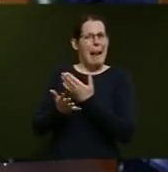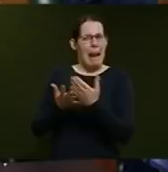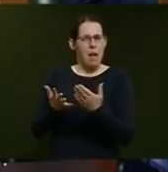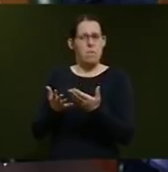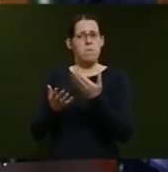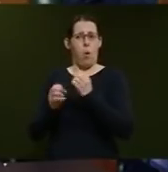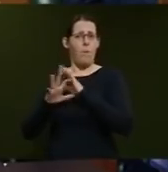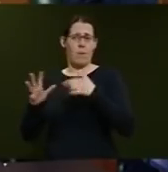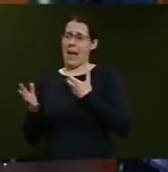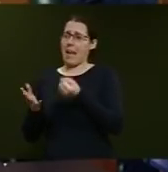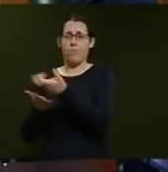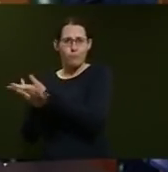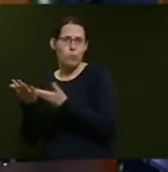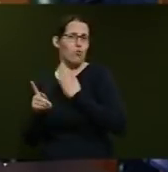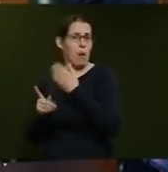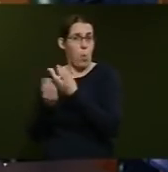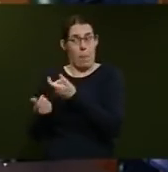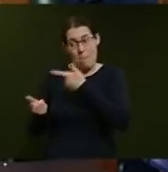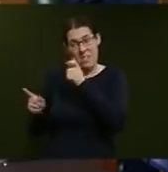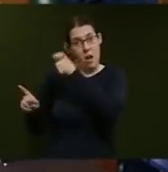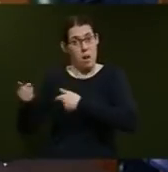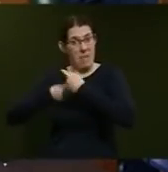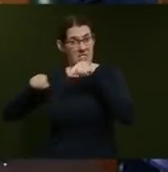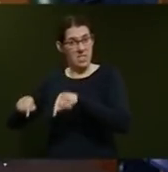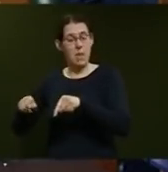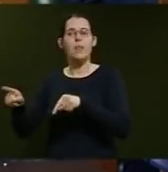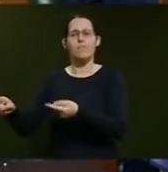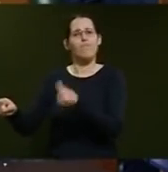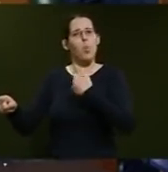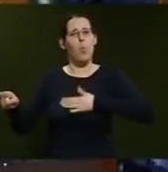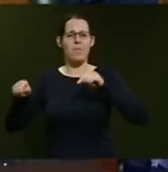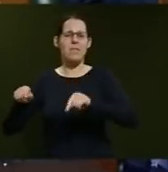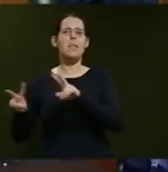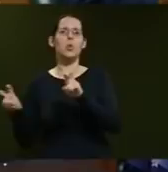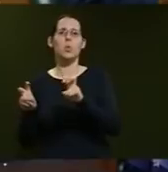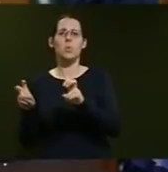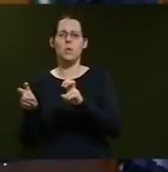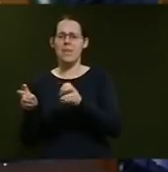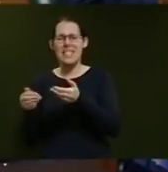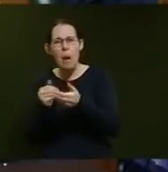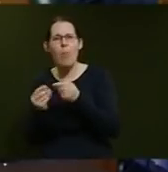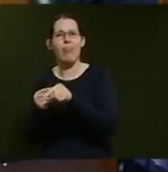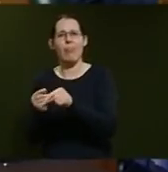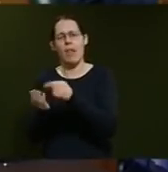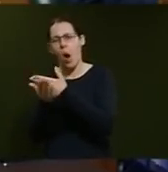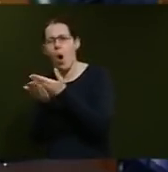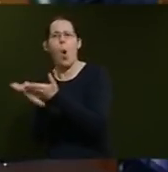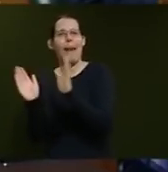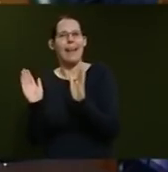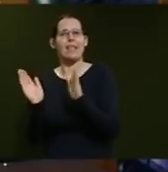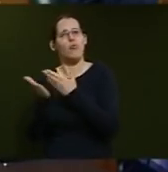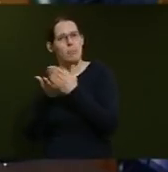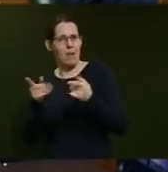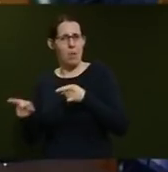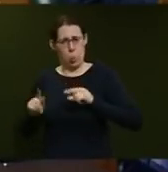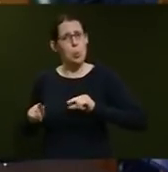about it. She has said she wants this dealt with openly, transparently. That is what we're doing. That is why she offered up to stand aside